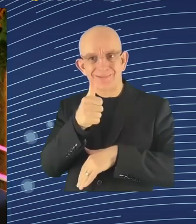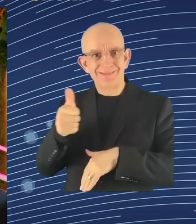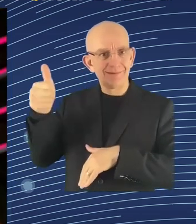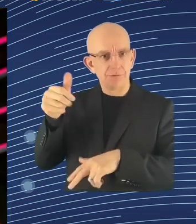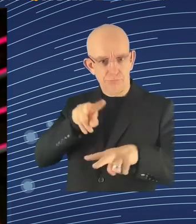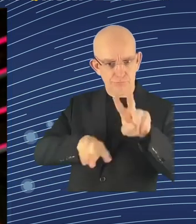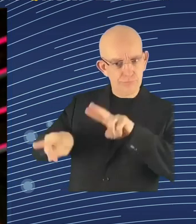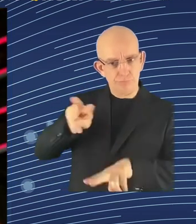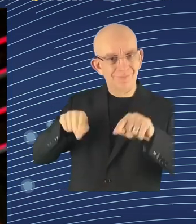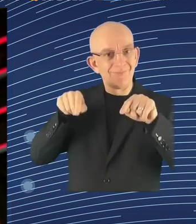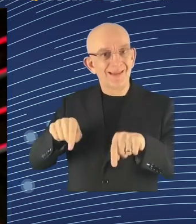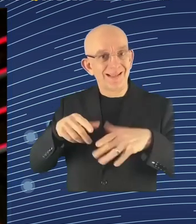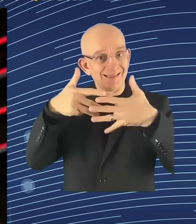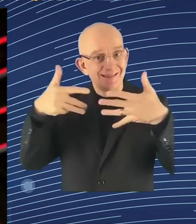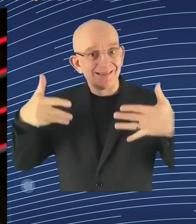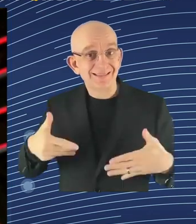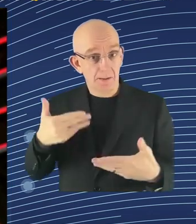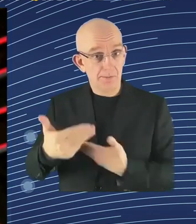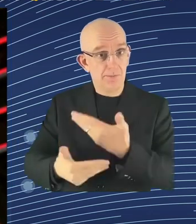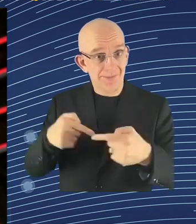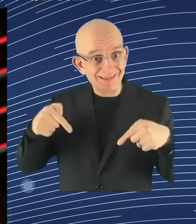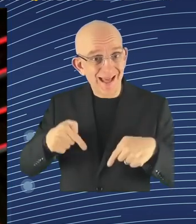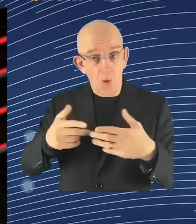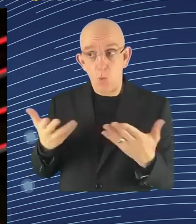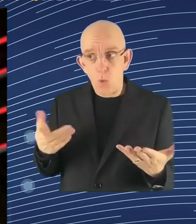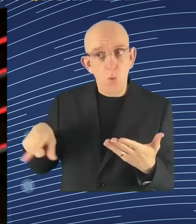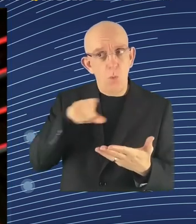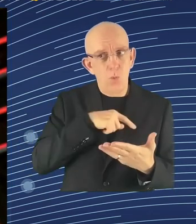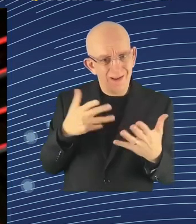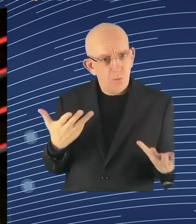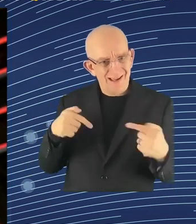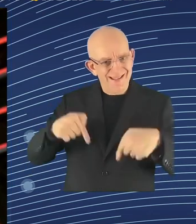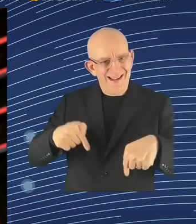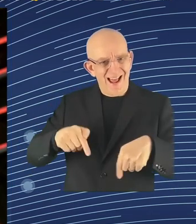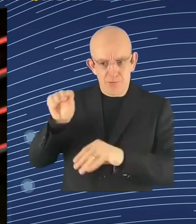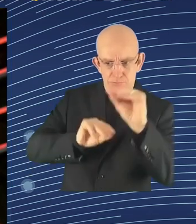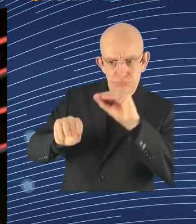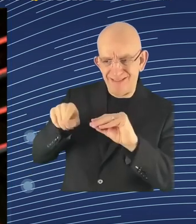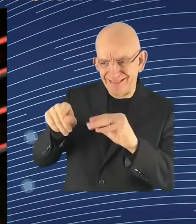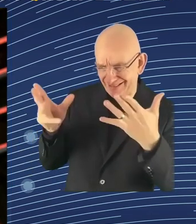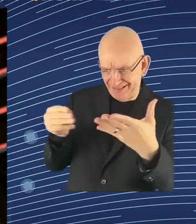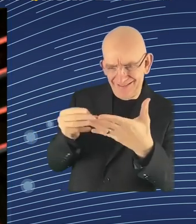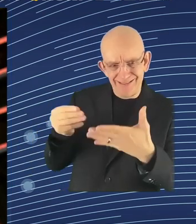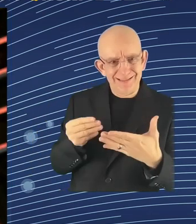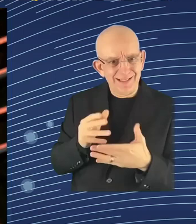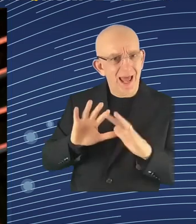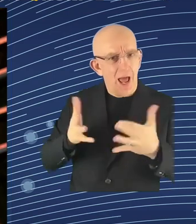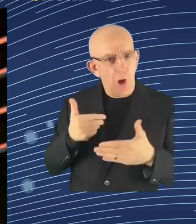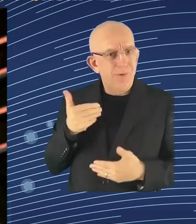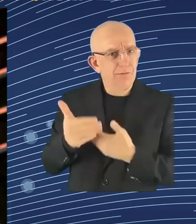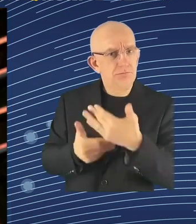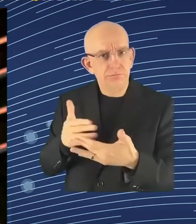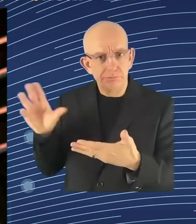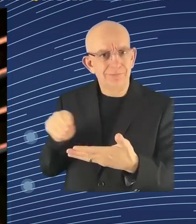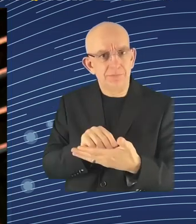and I also think that if we look at what we are doing on the algorithmic management part, specifically